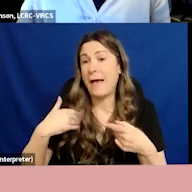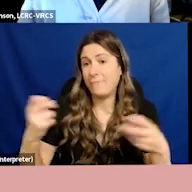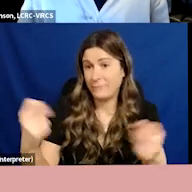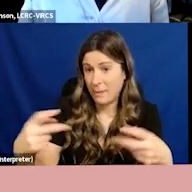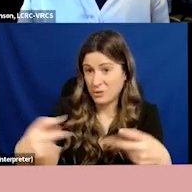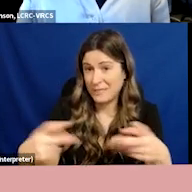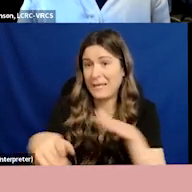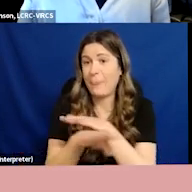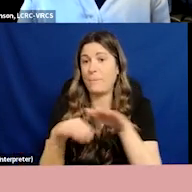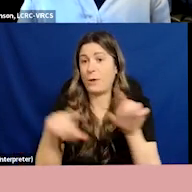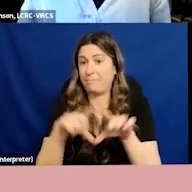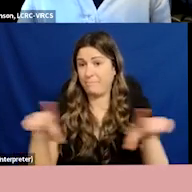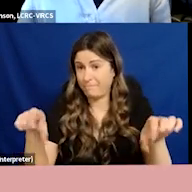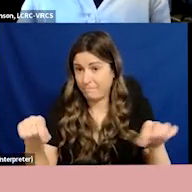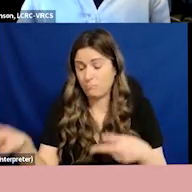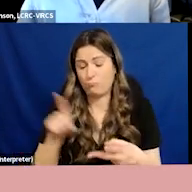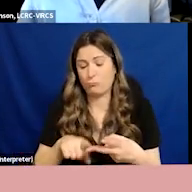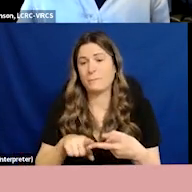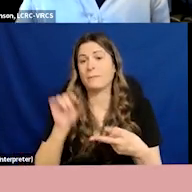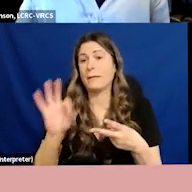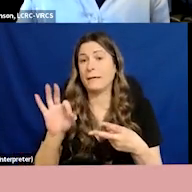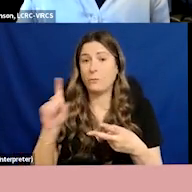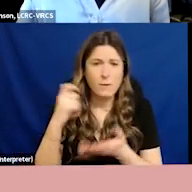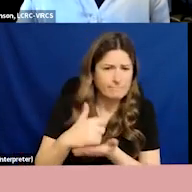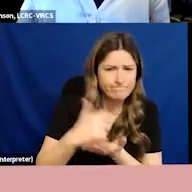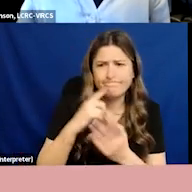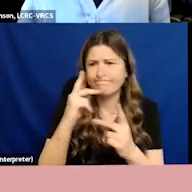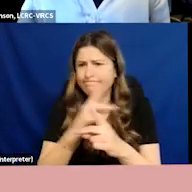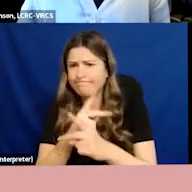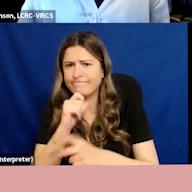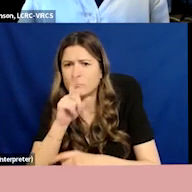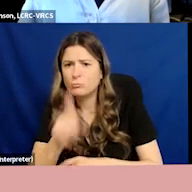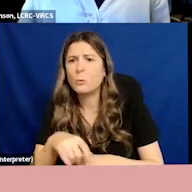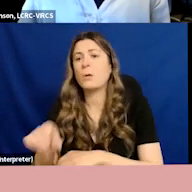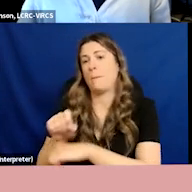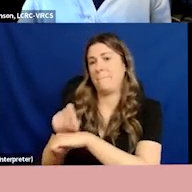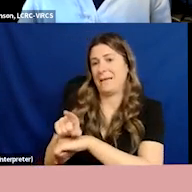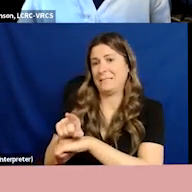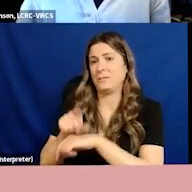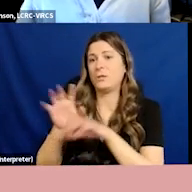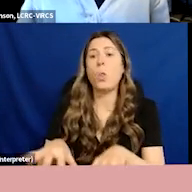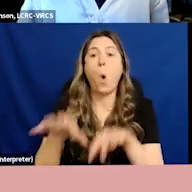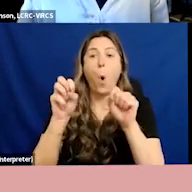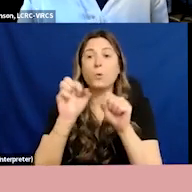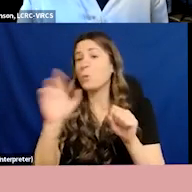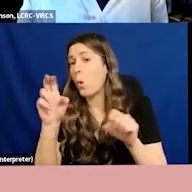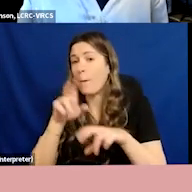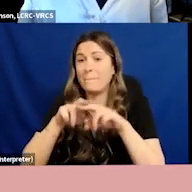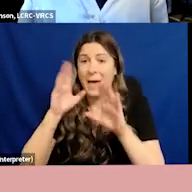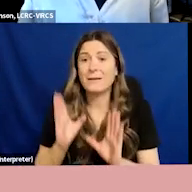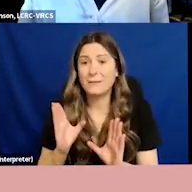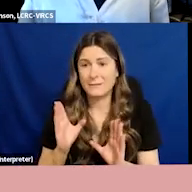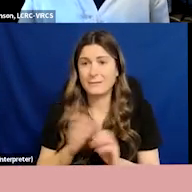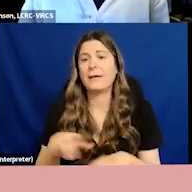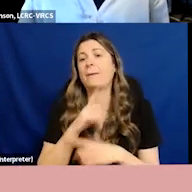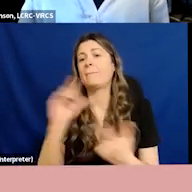the bottom of your screen if you require assistance at any time please feel free to message privately hosts and panelists and a huge thank you to our